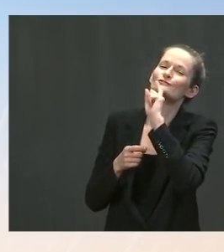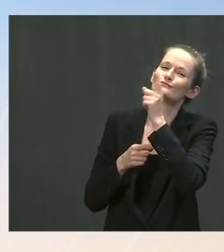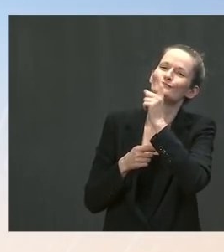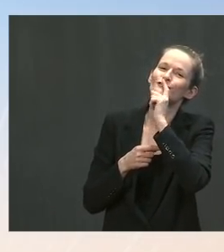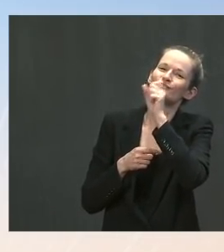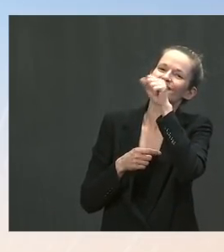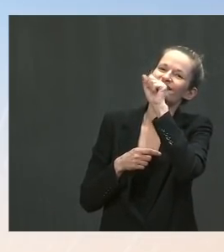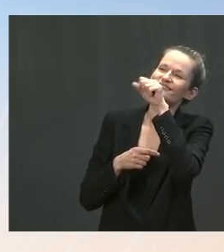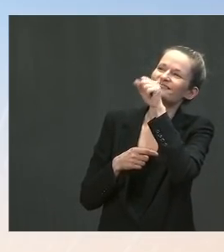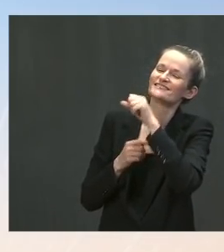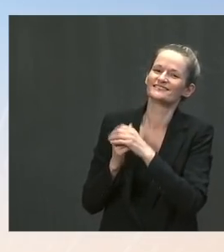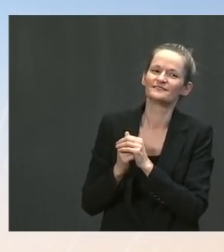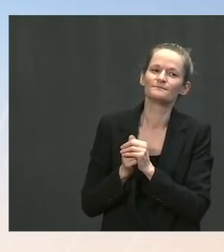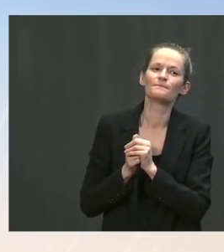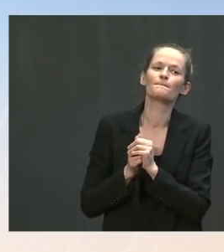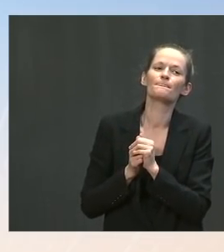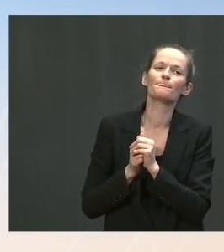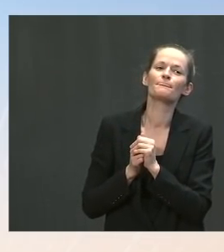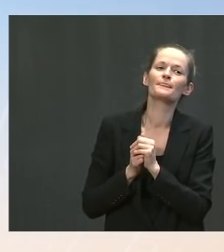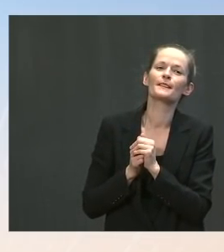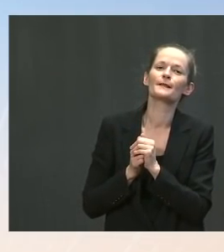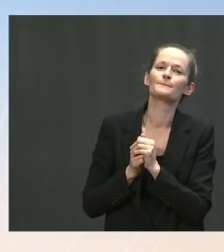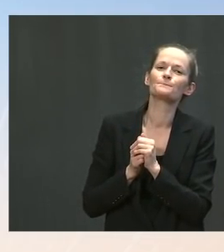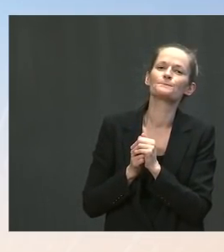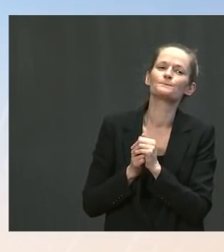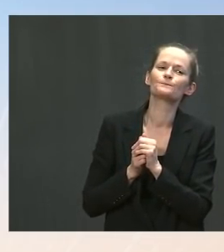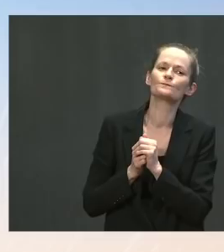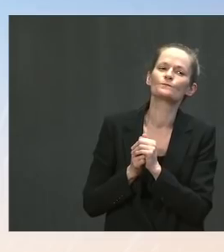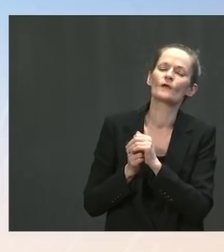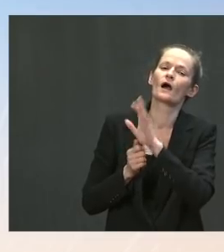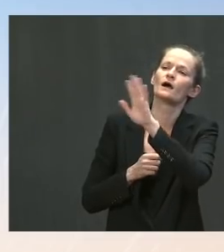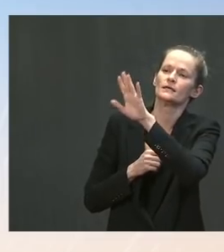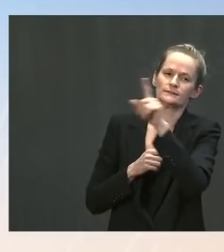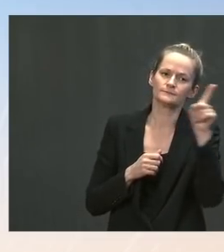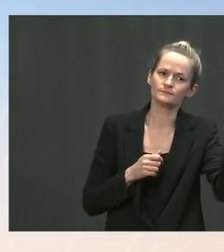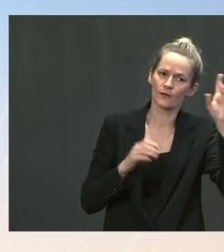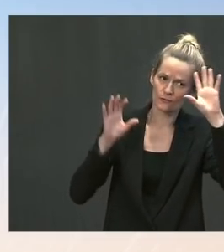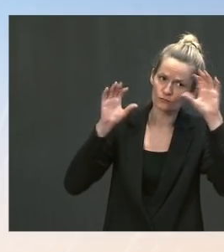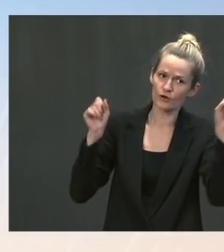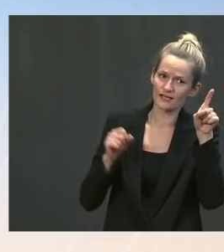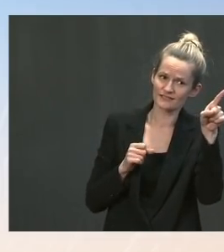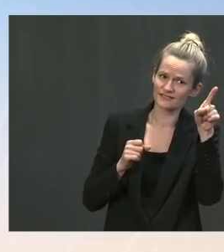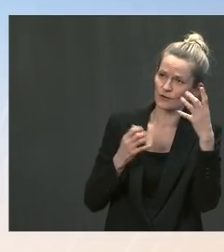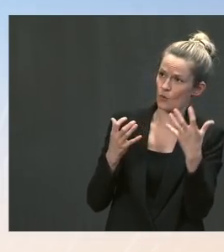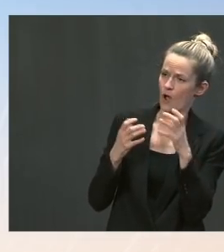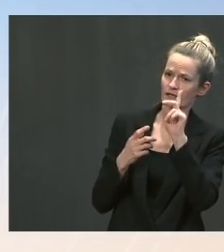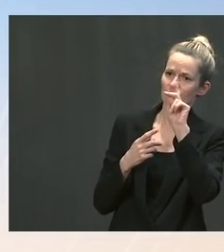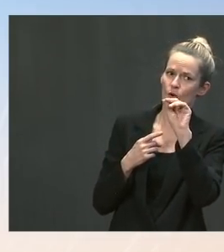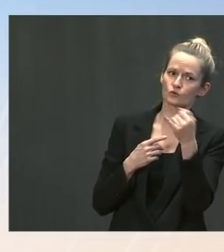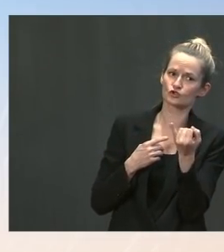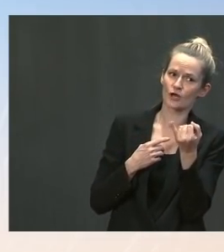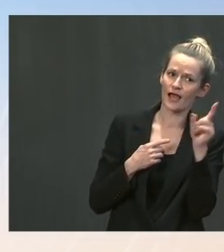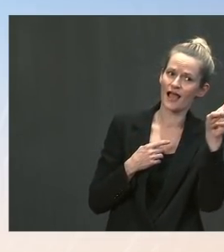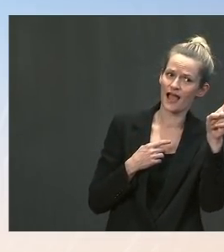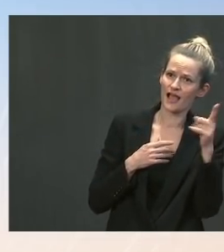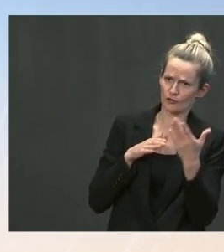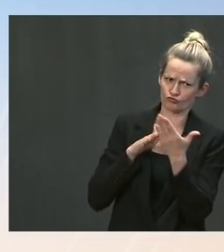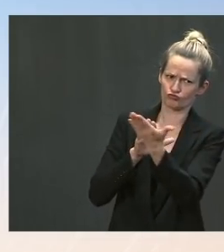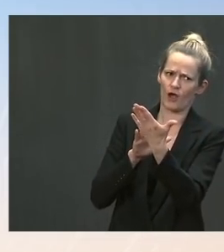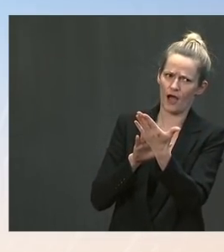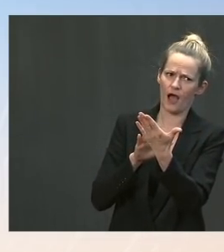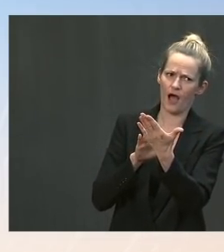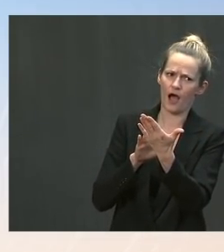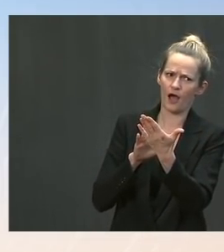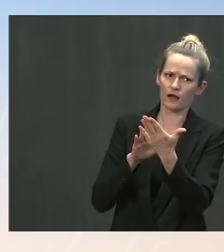administration is having the Justice Department defend the new eviction moratorium. Given that the President pretty openly